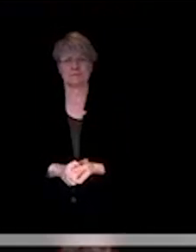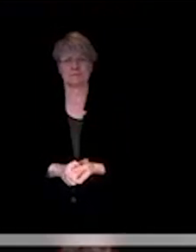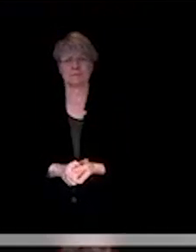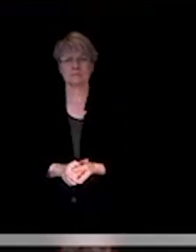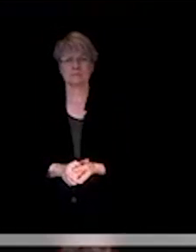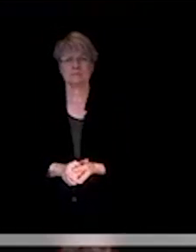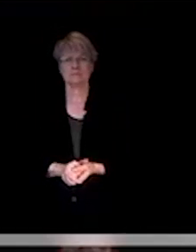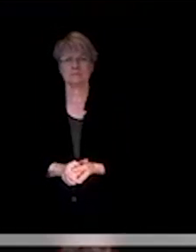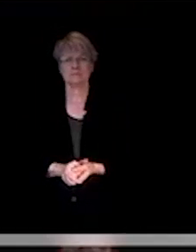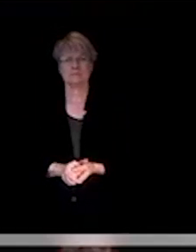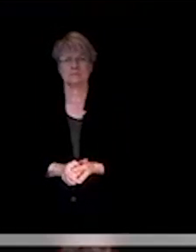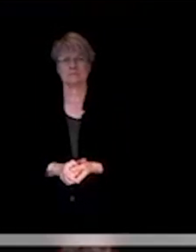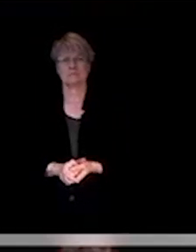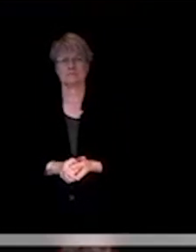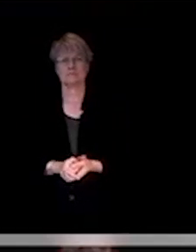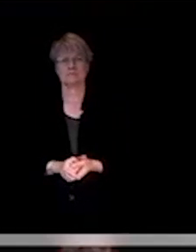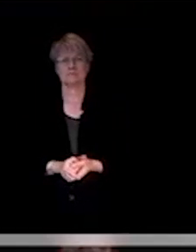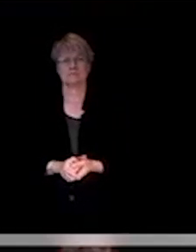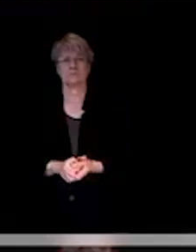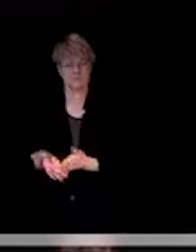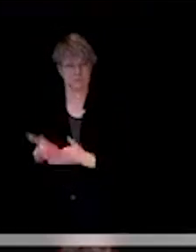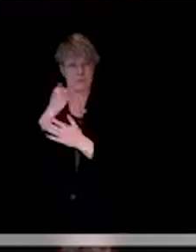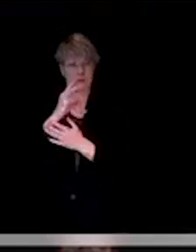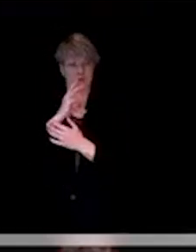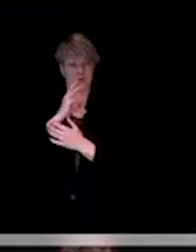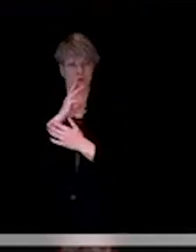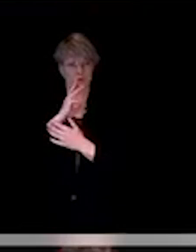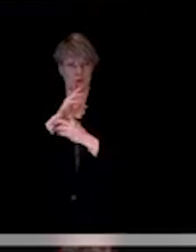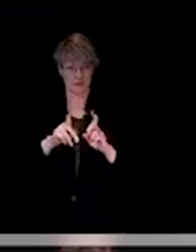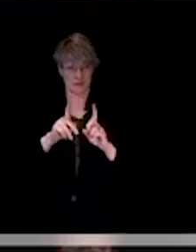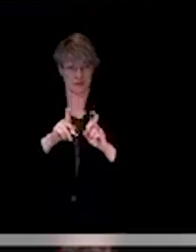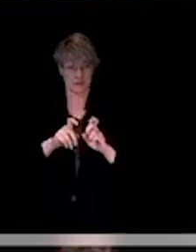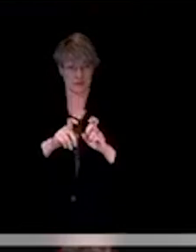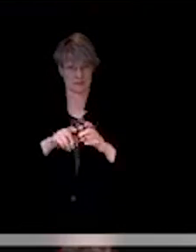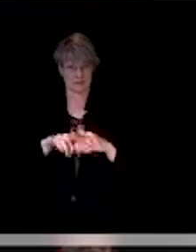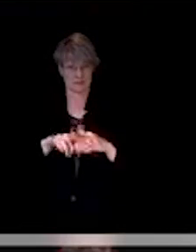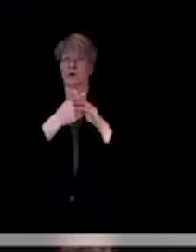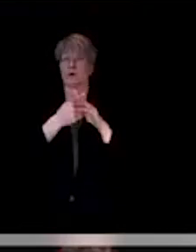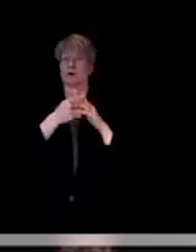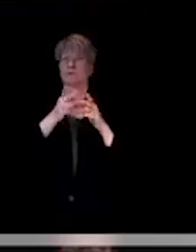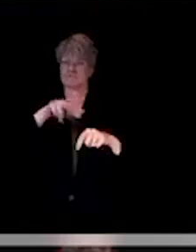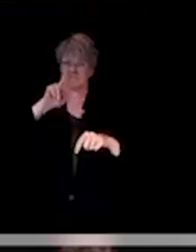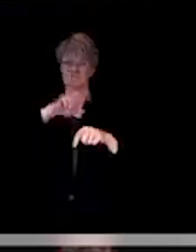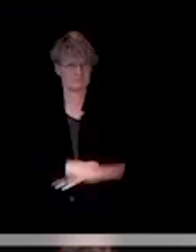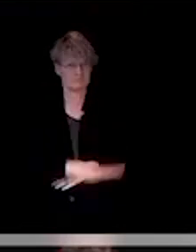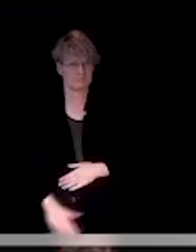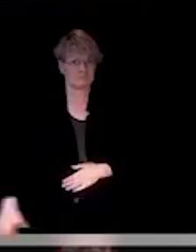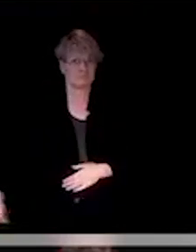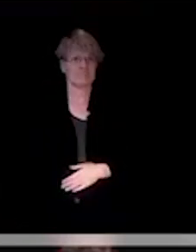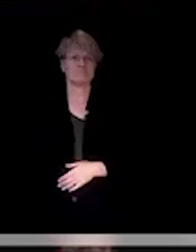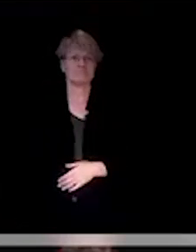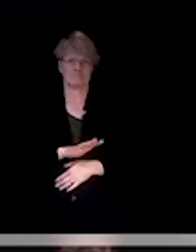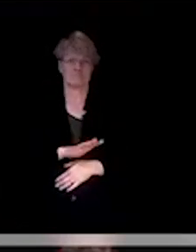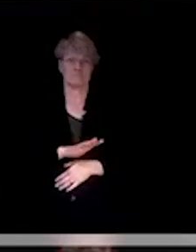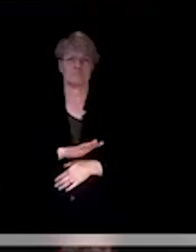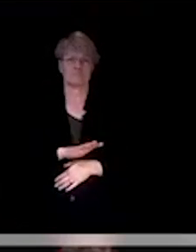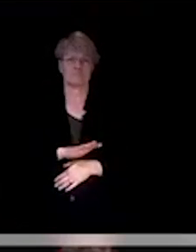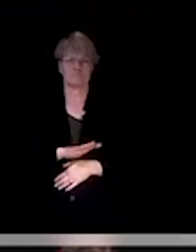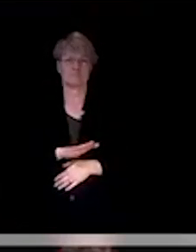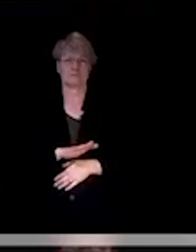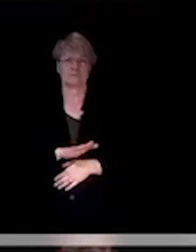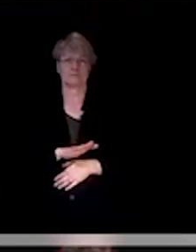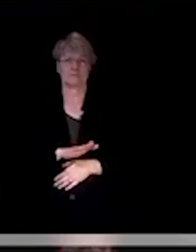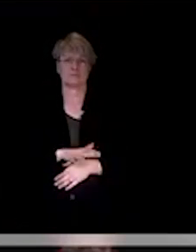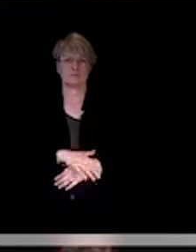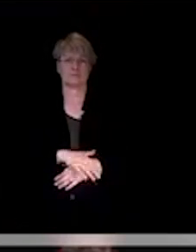that was working with a variety of entities nationwide and it was more readily available for a period